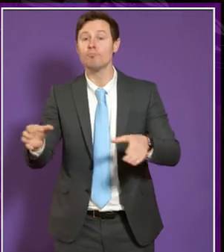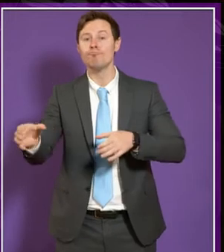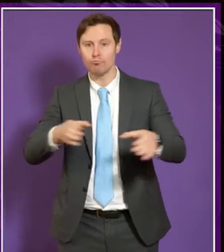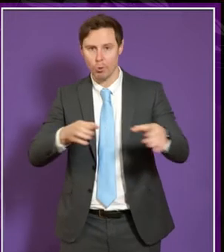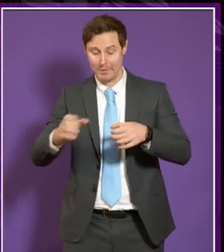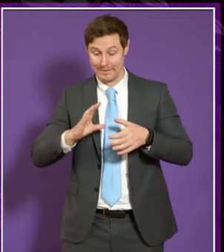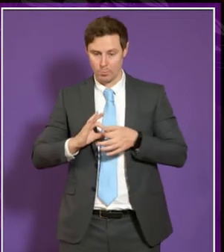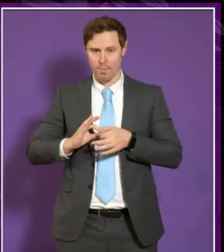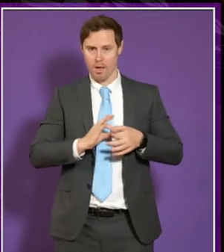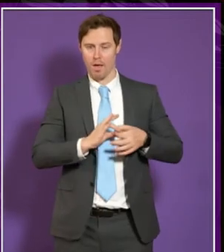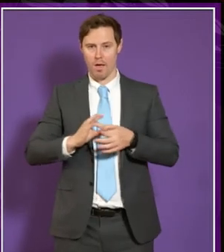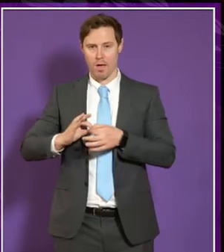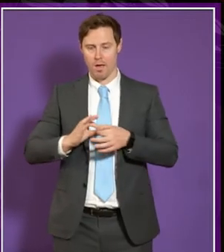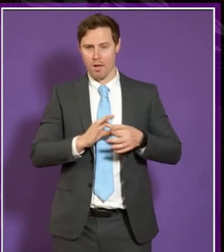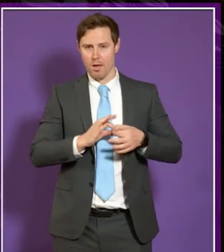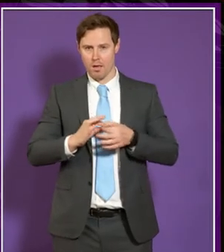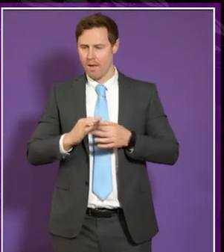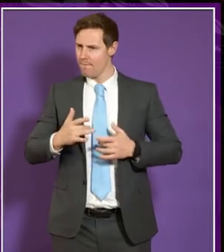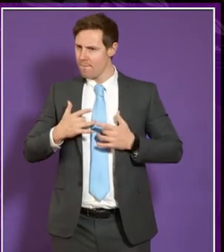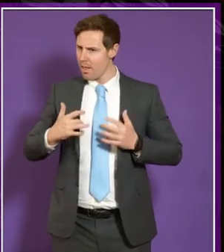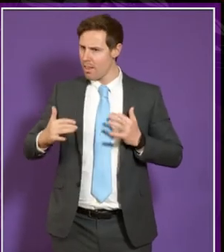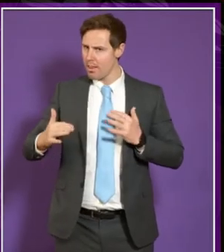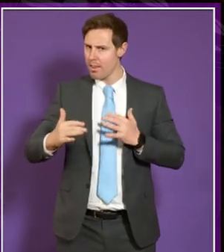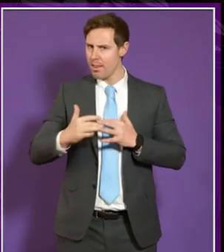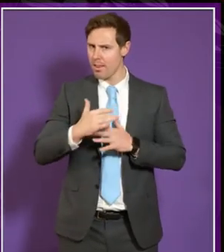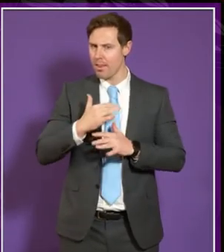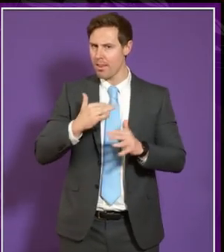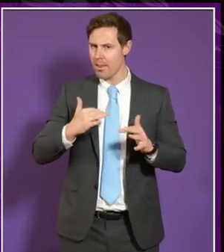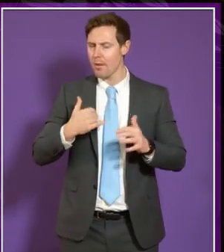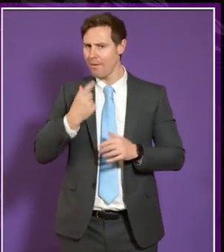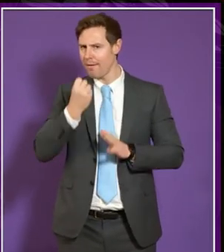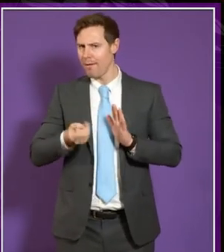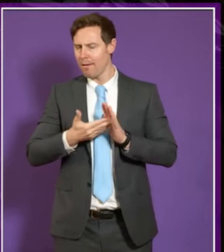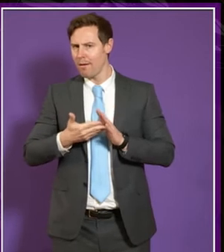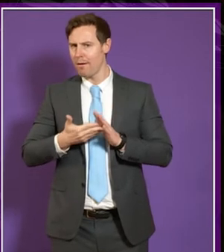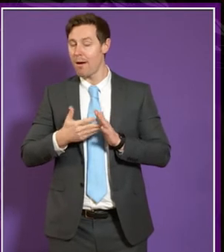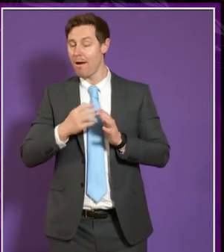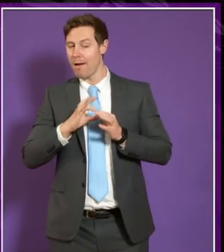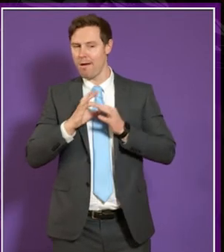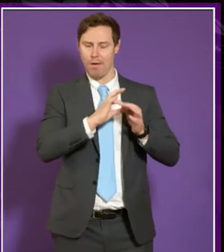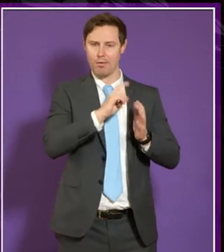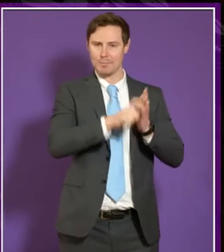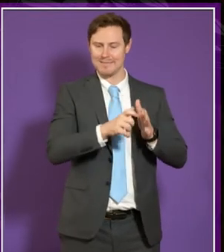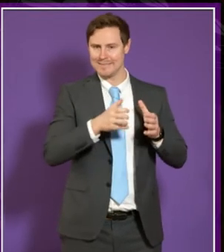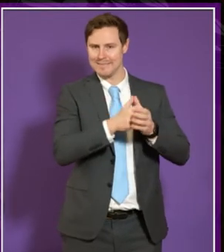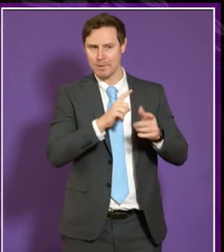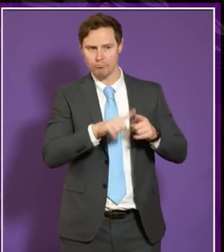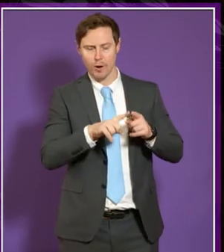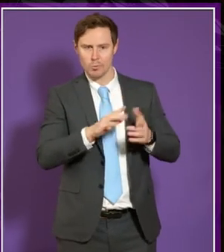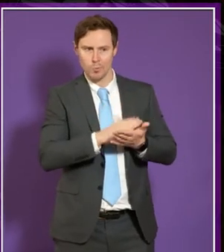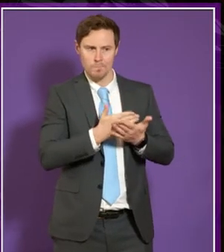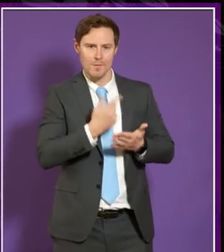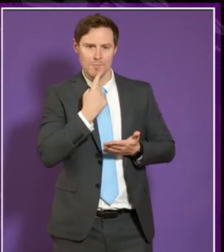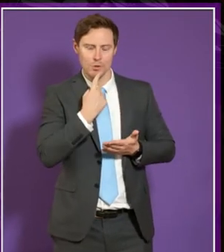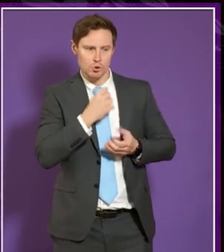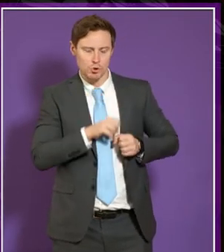um i'm sensing in terms of discussions this morning slightly more that we could be doing in terms of our disability team as well enhancing information that's certainly given